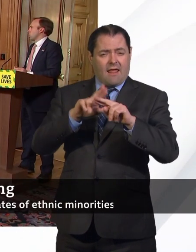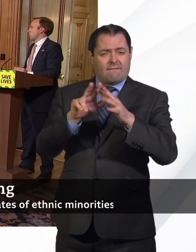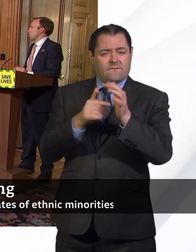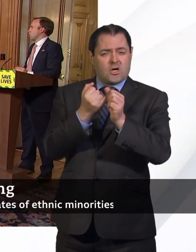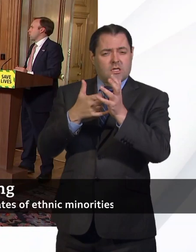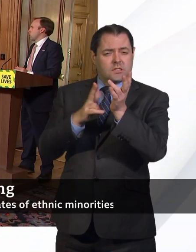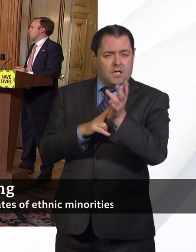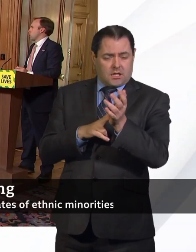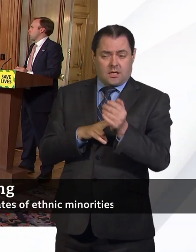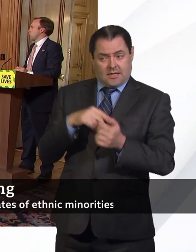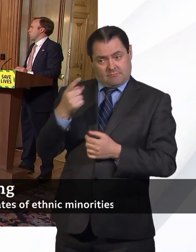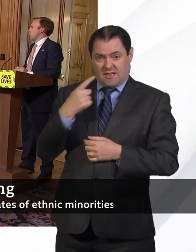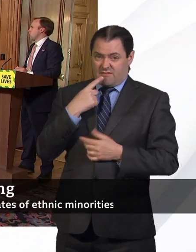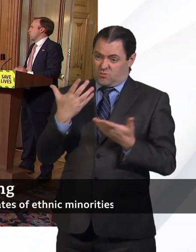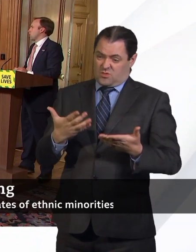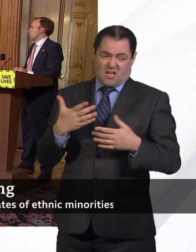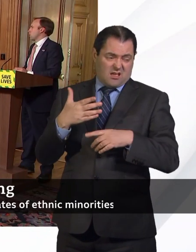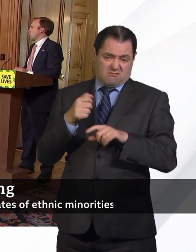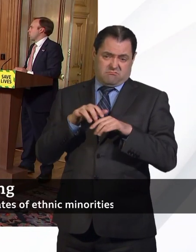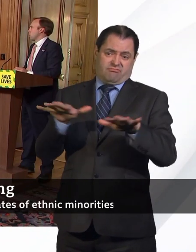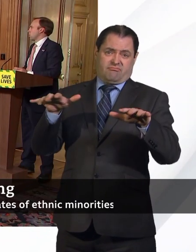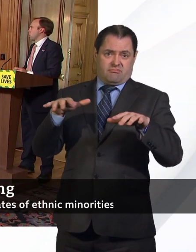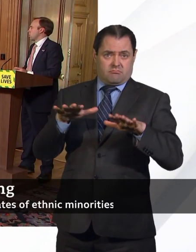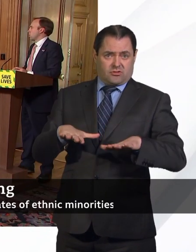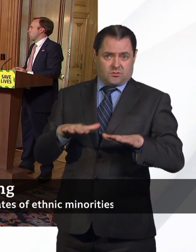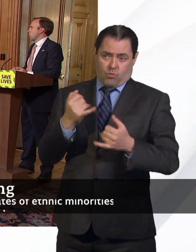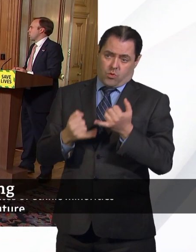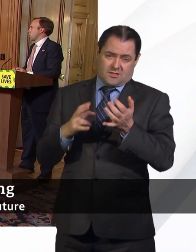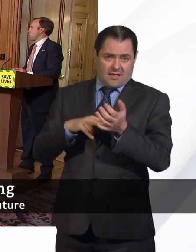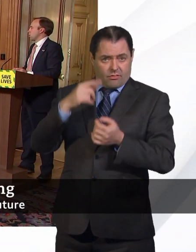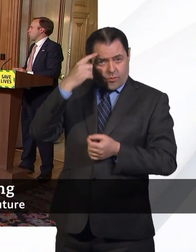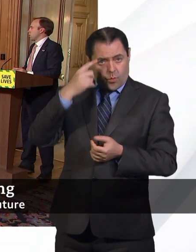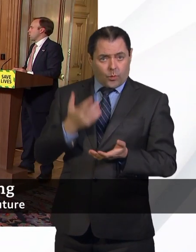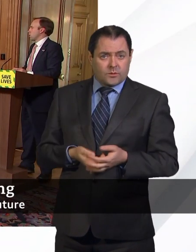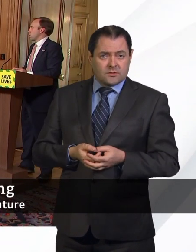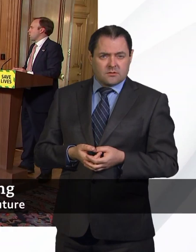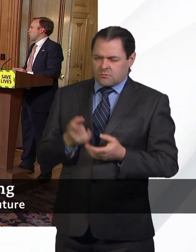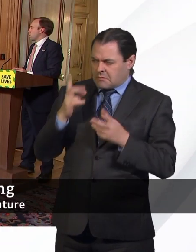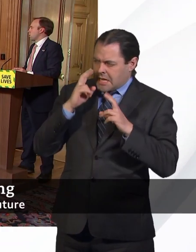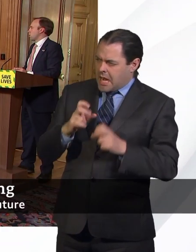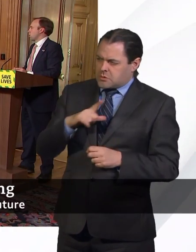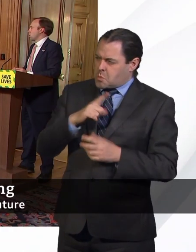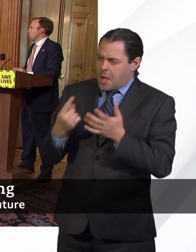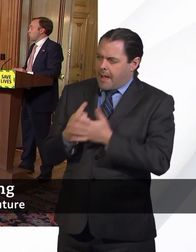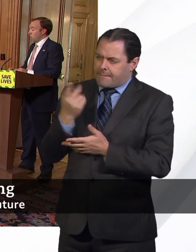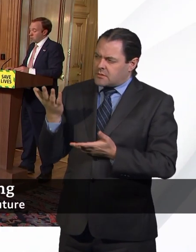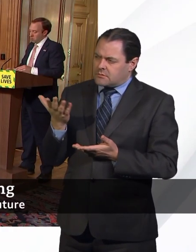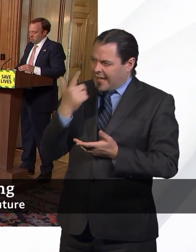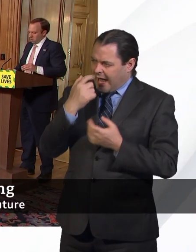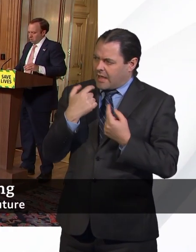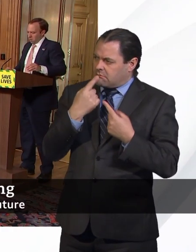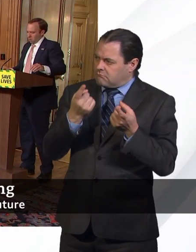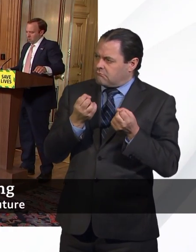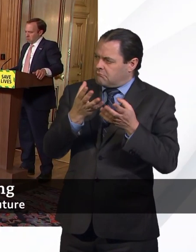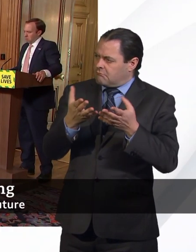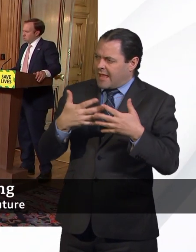UK had been much more heavily affected by the virus than expected. So I did wonder if there was any analysis going on and if you could share any of